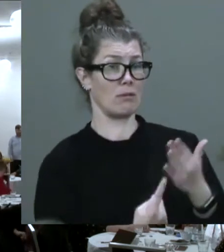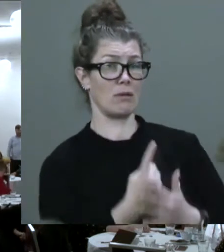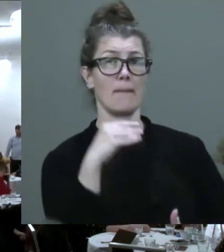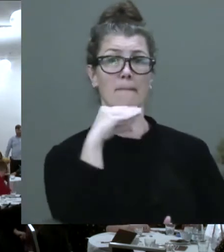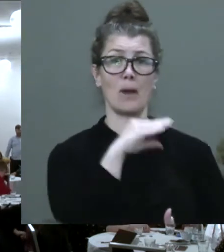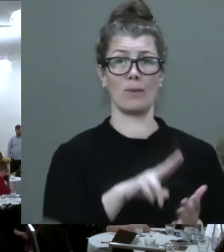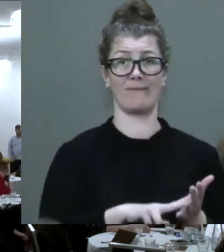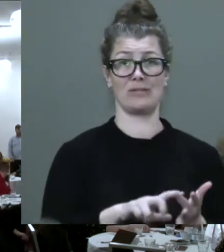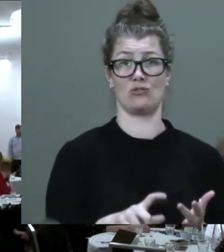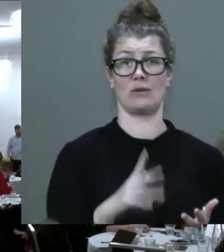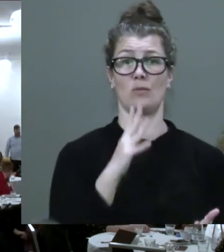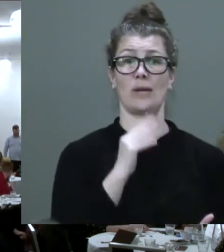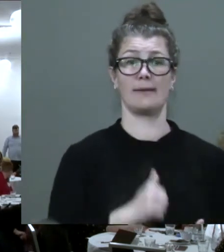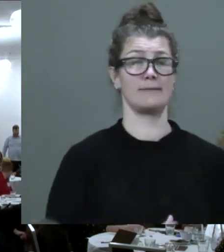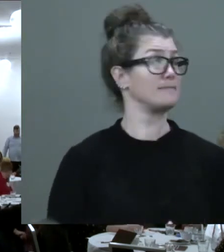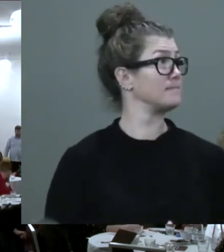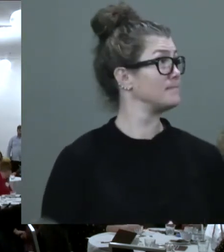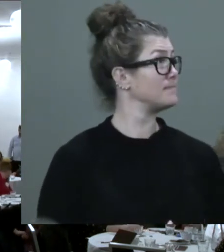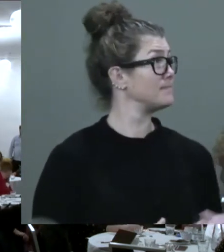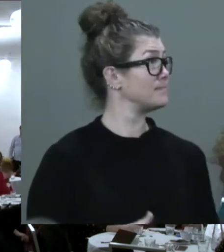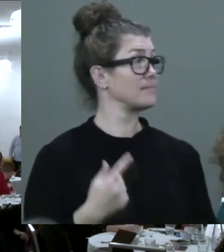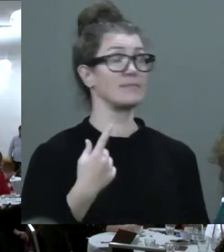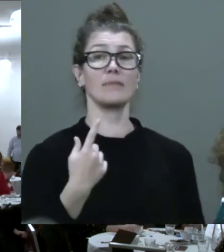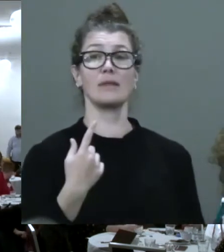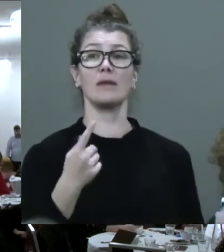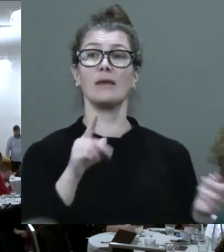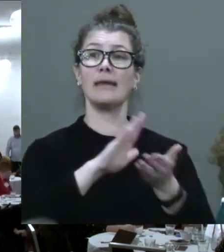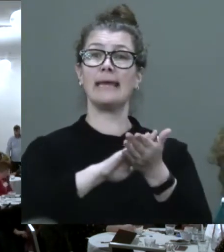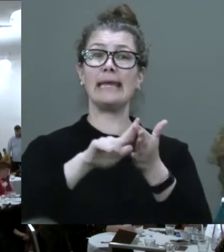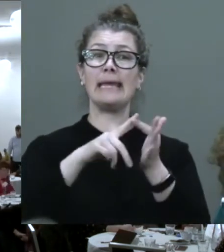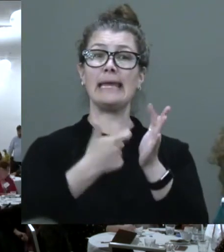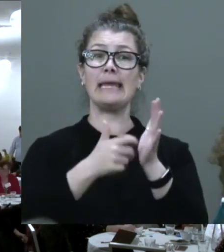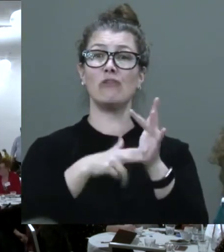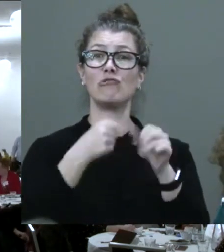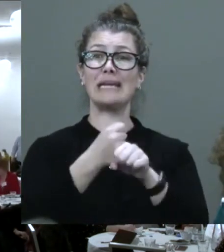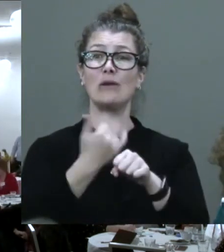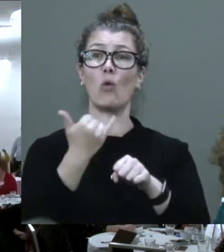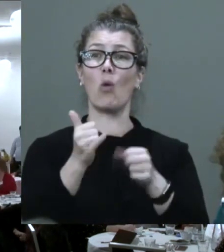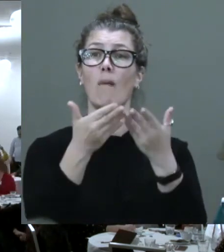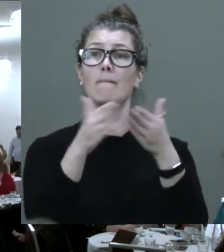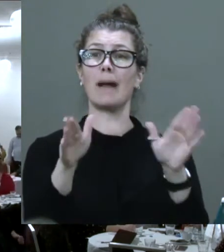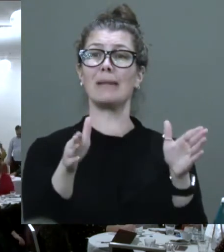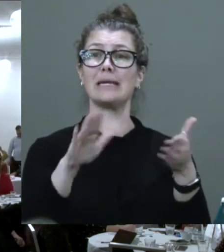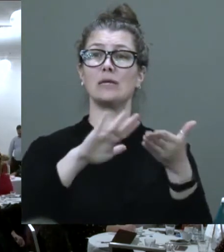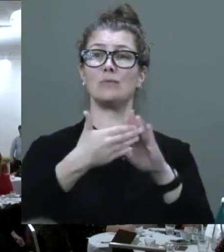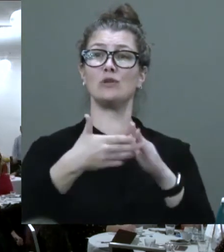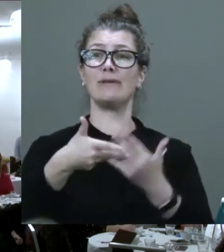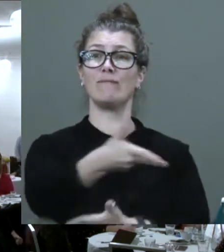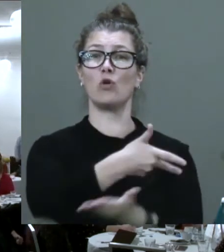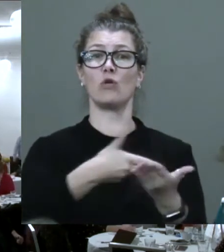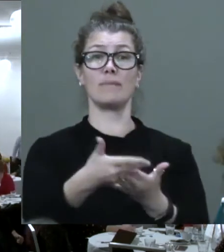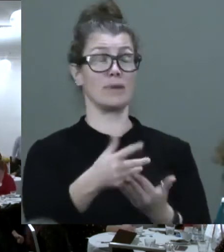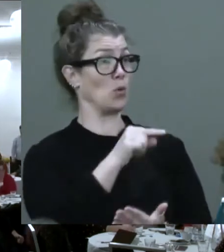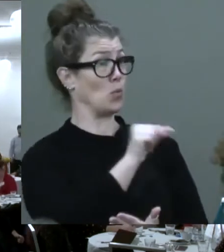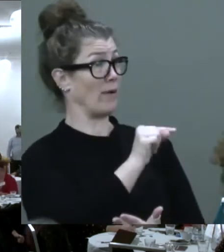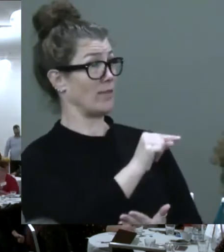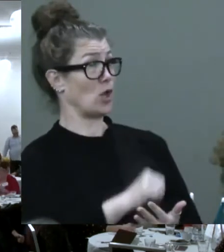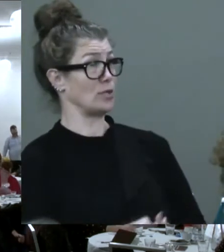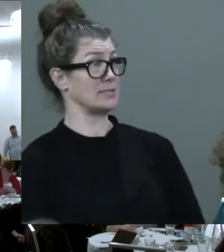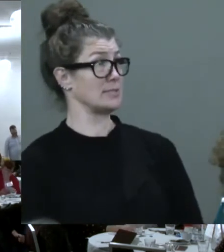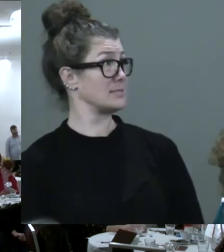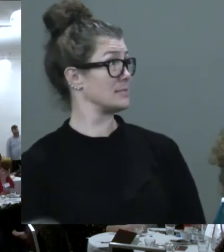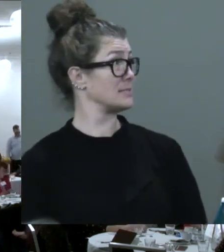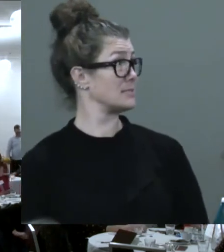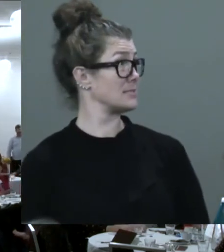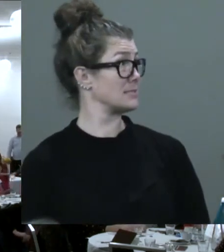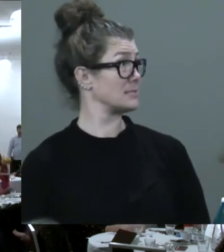Victoria? A hearing or a public community forum? It's one of those, yeah. One of those? Yeah. There